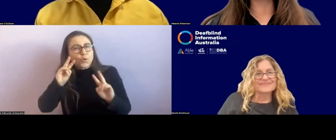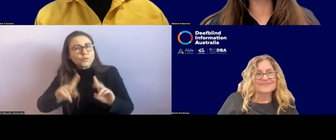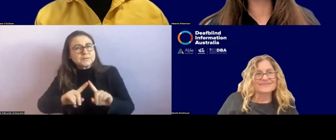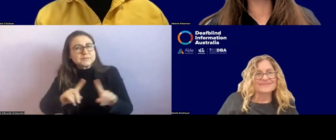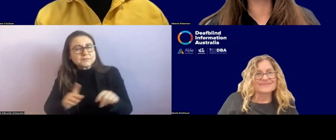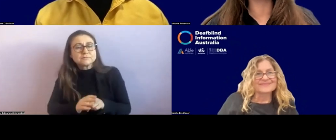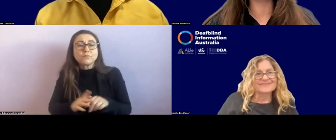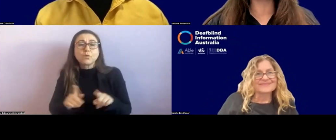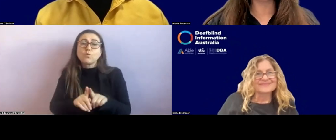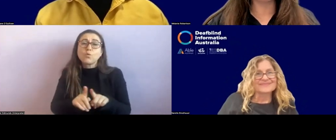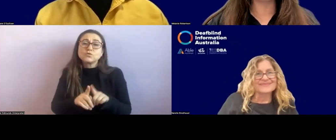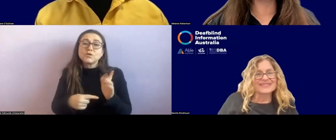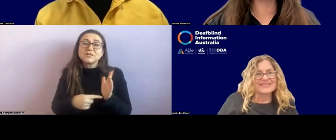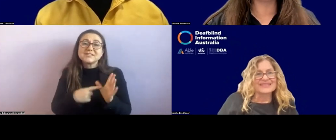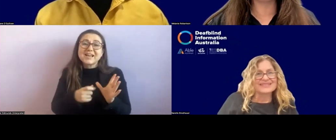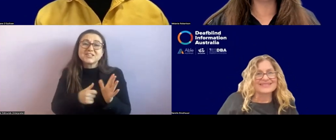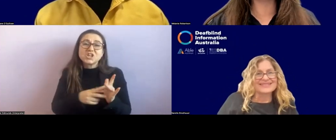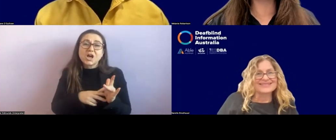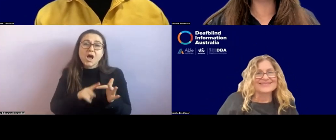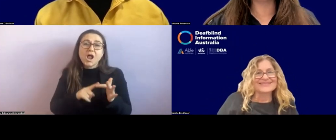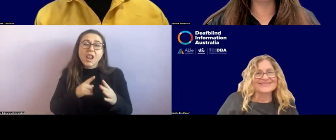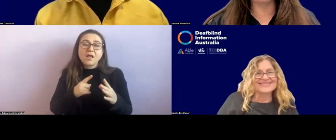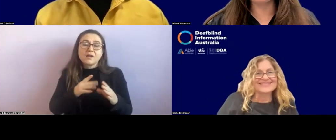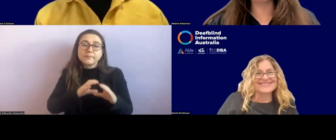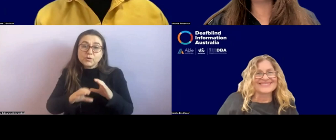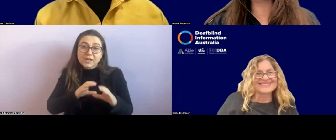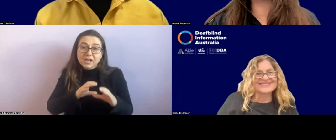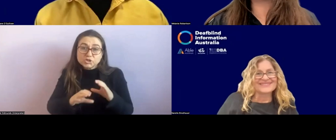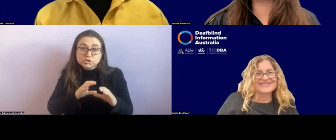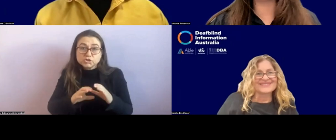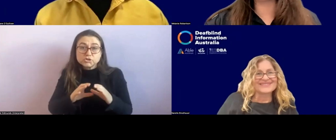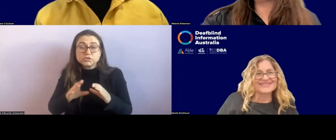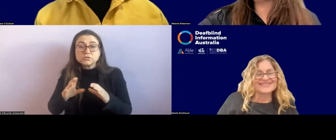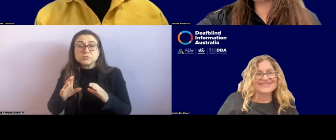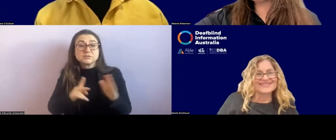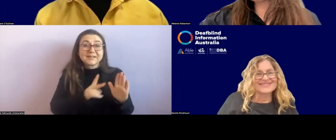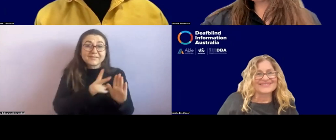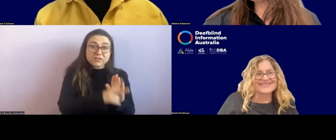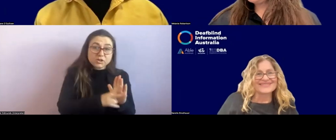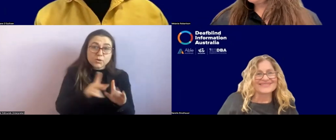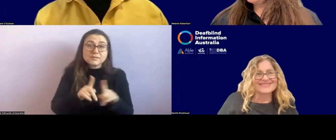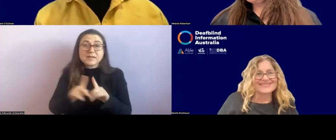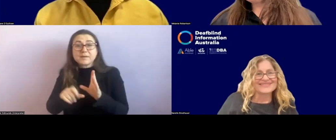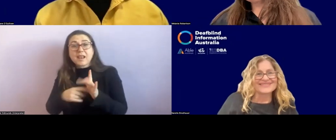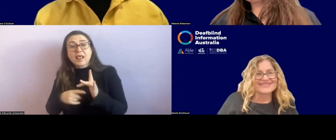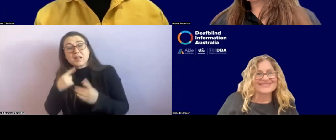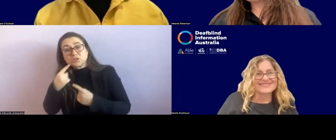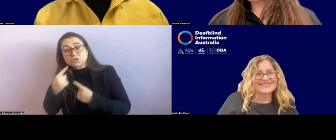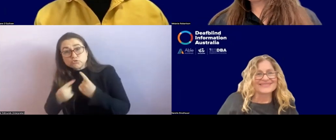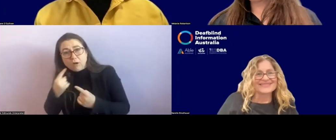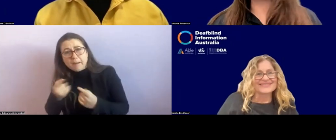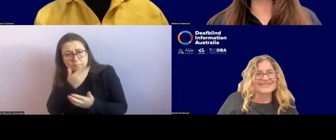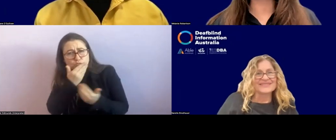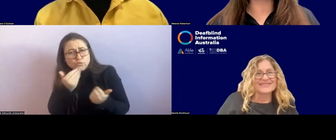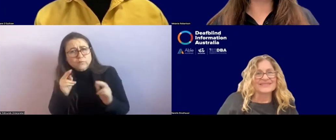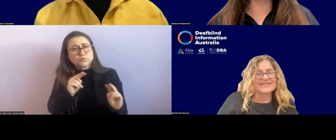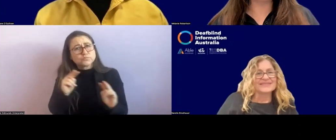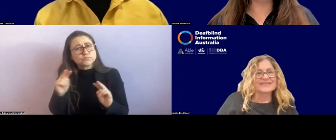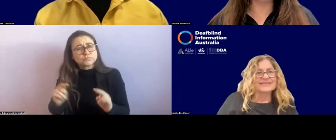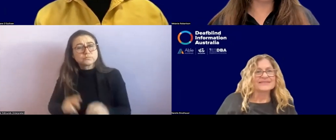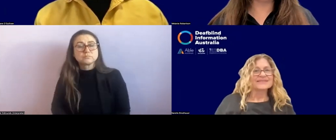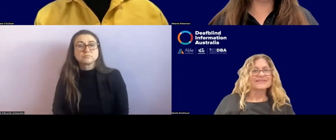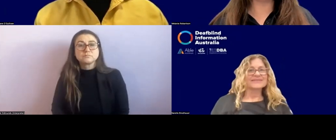communication both on video and that Claire described were beautiful to hear. Claire's